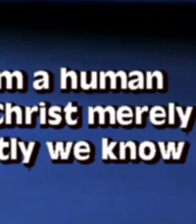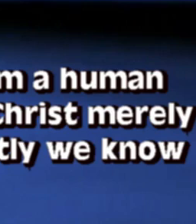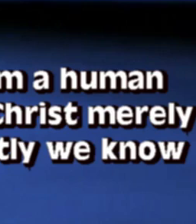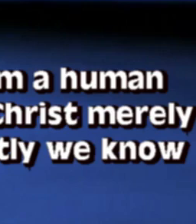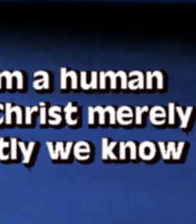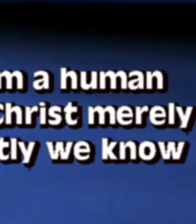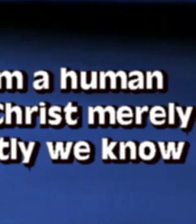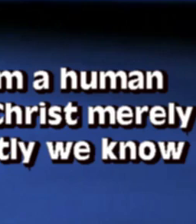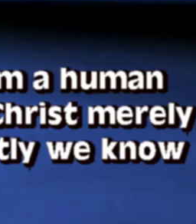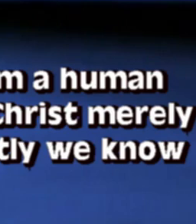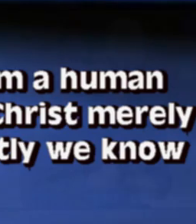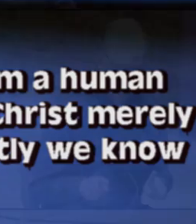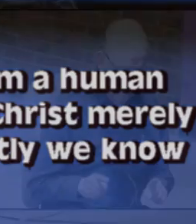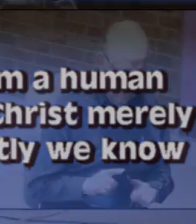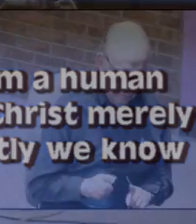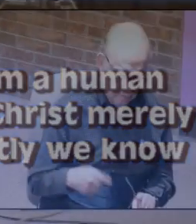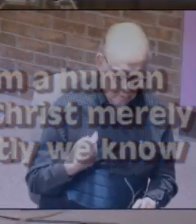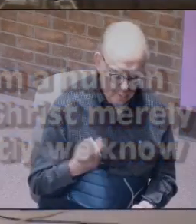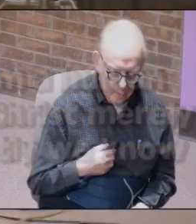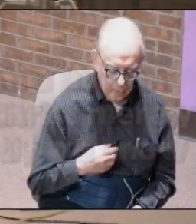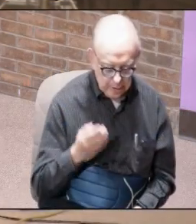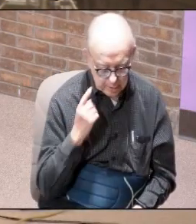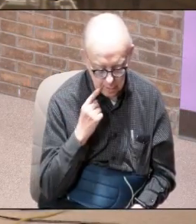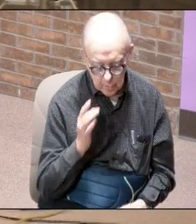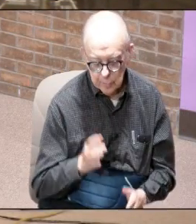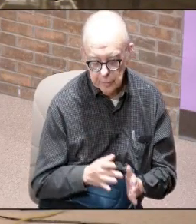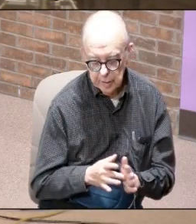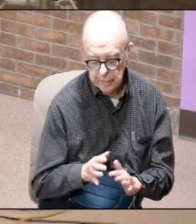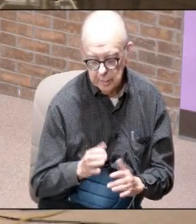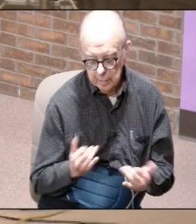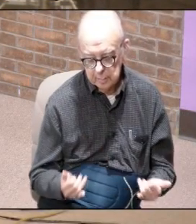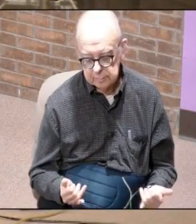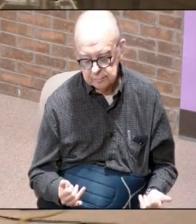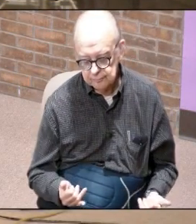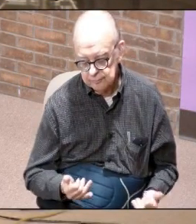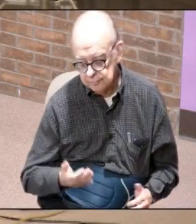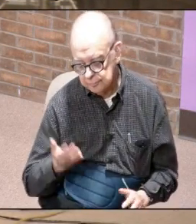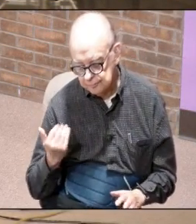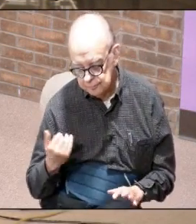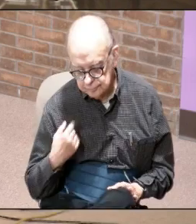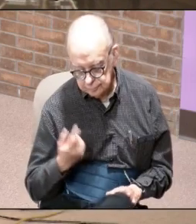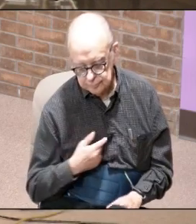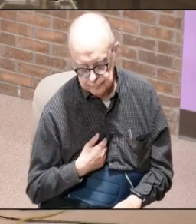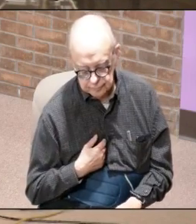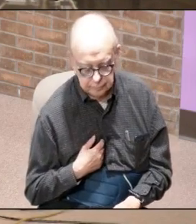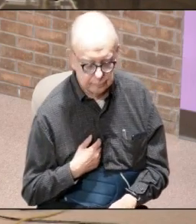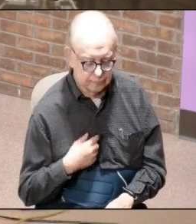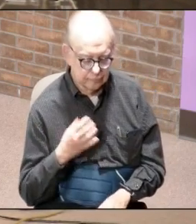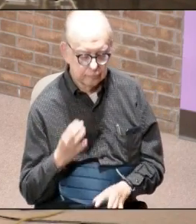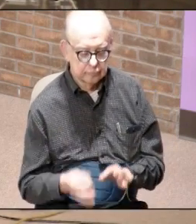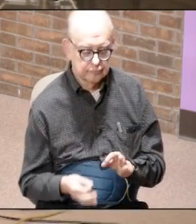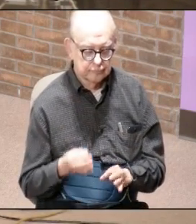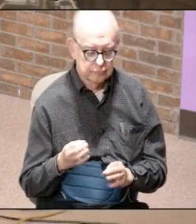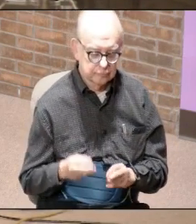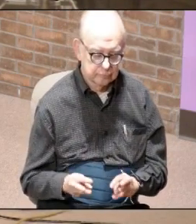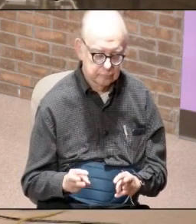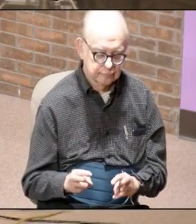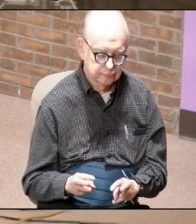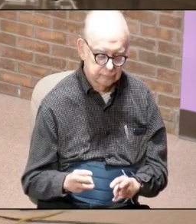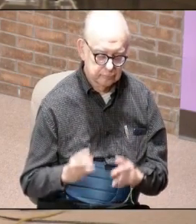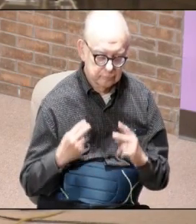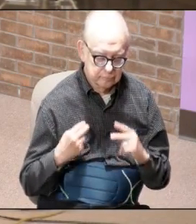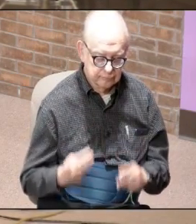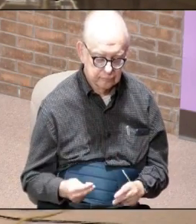says how differently that we know him now used to we would judge people by the way a